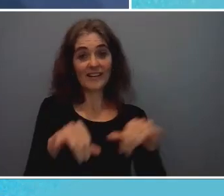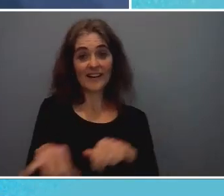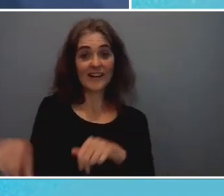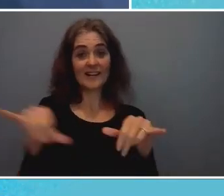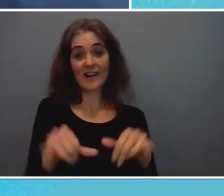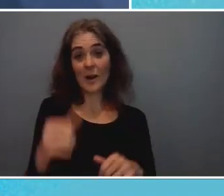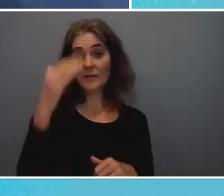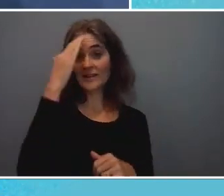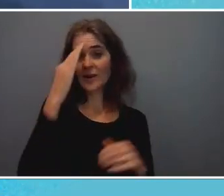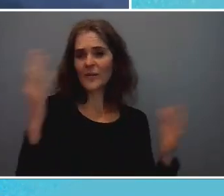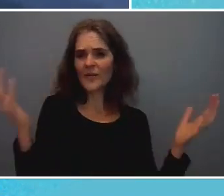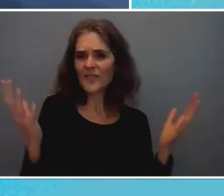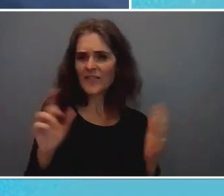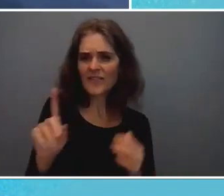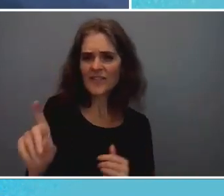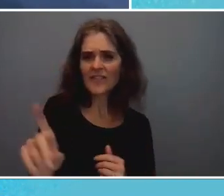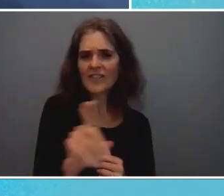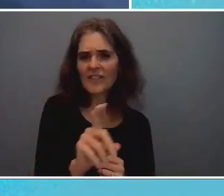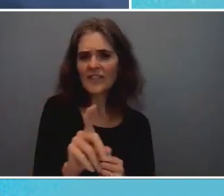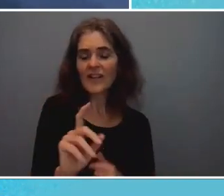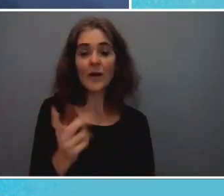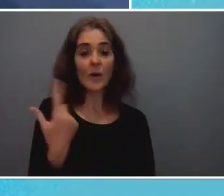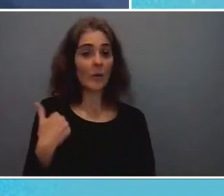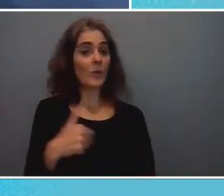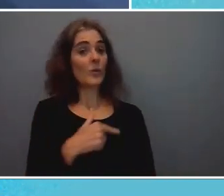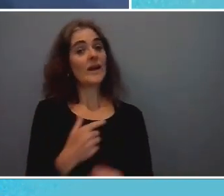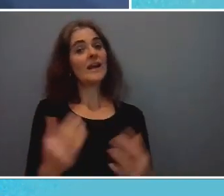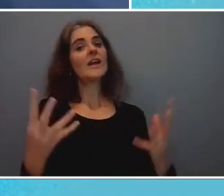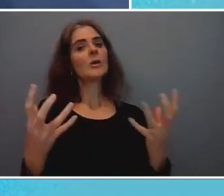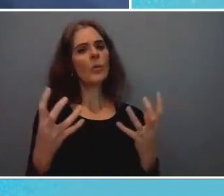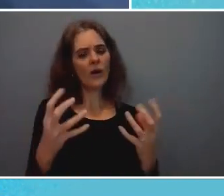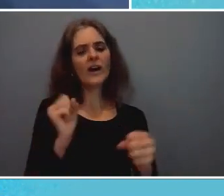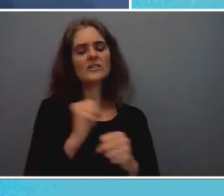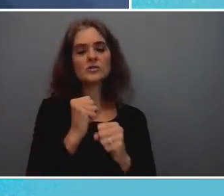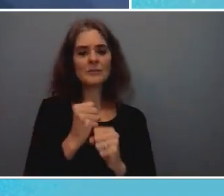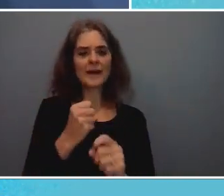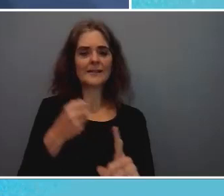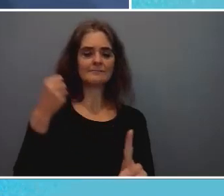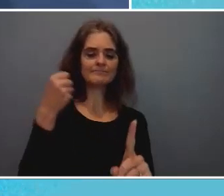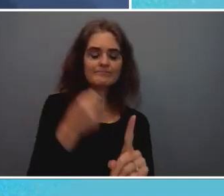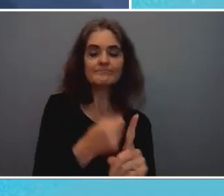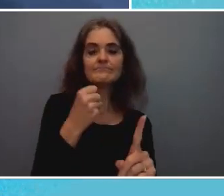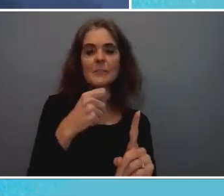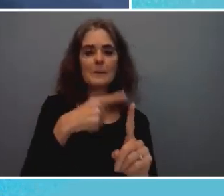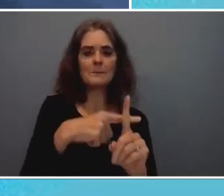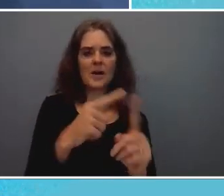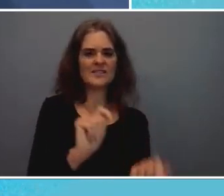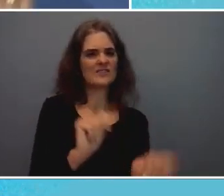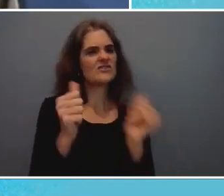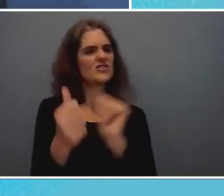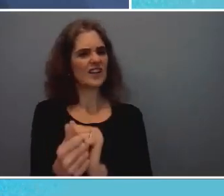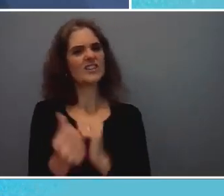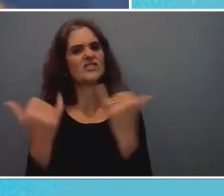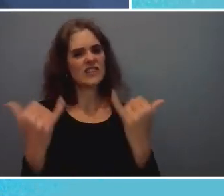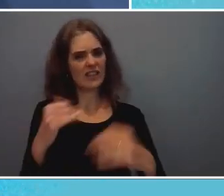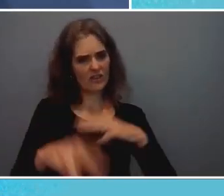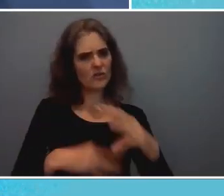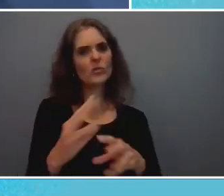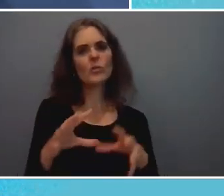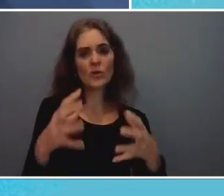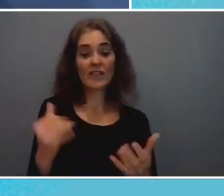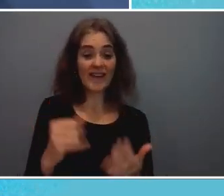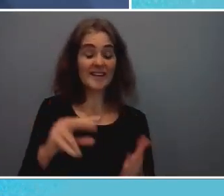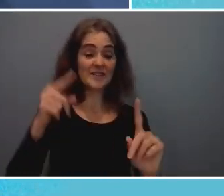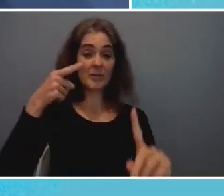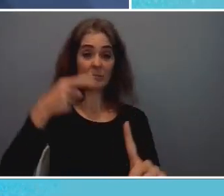And that we want to make a positive change in this world. And that's what this conference is about. This is what we're talking about.